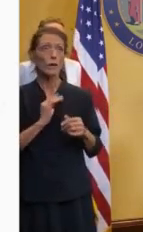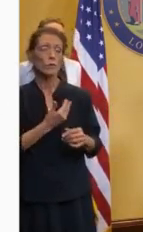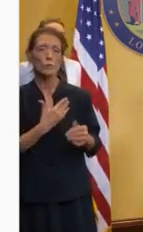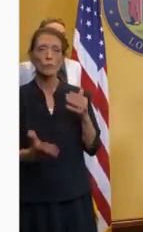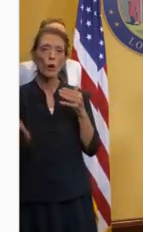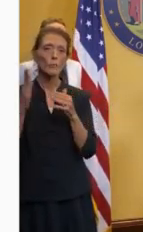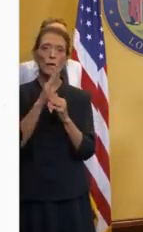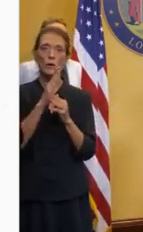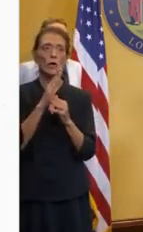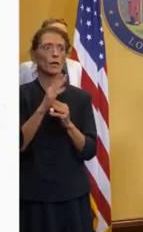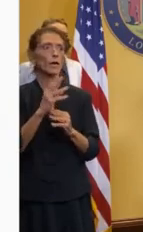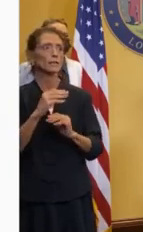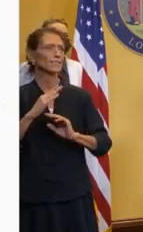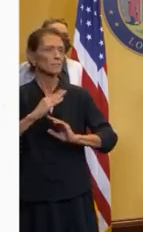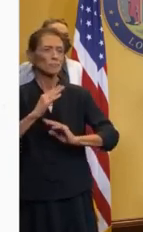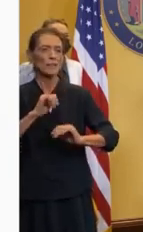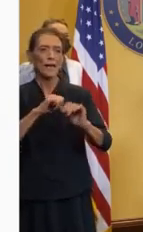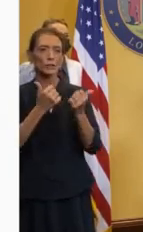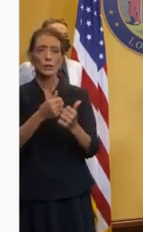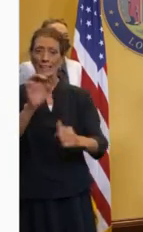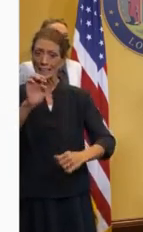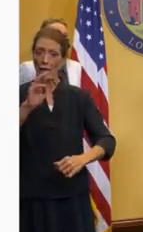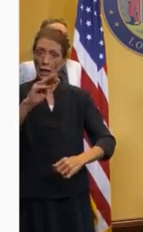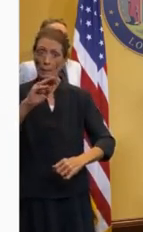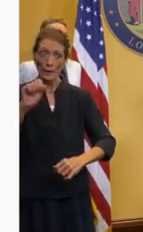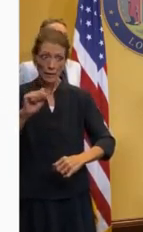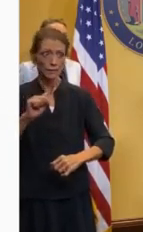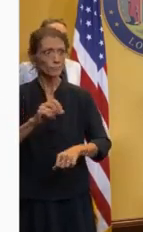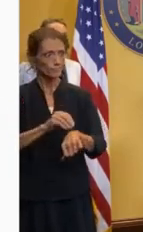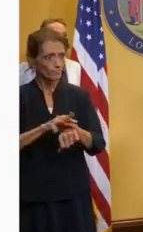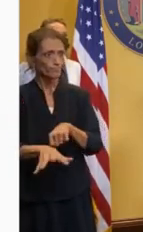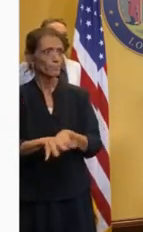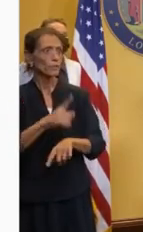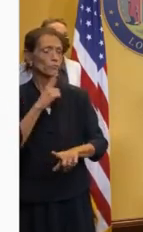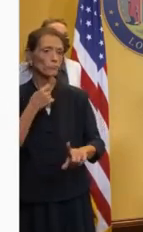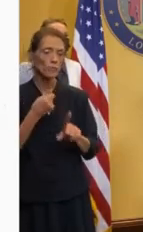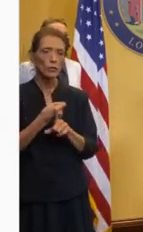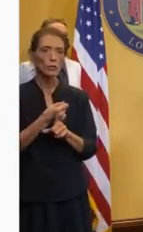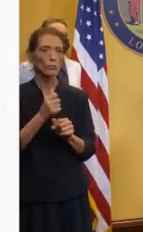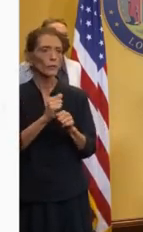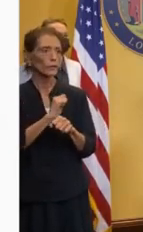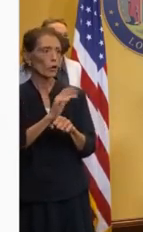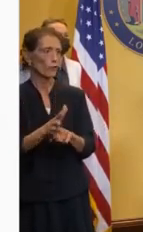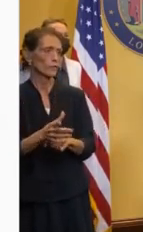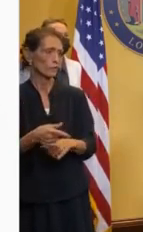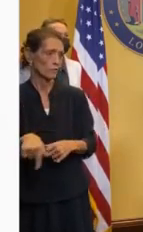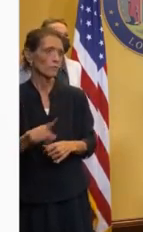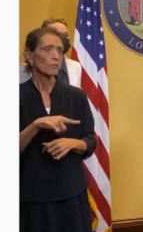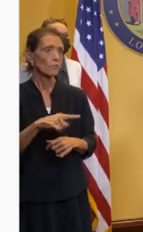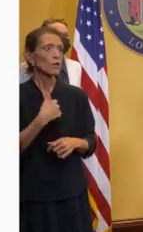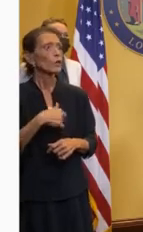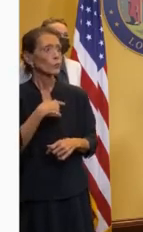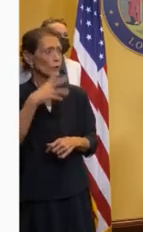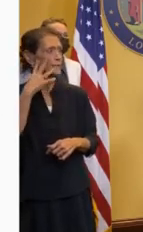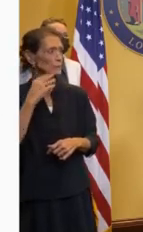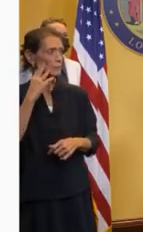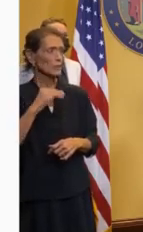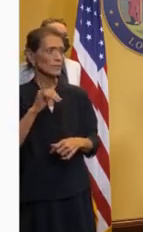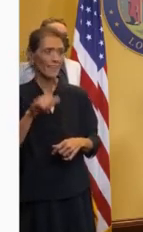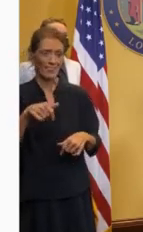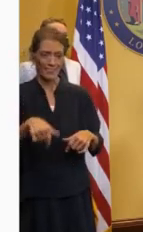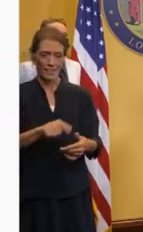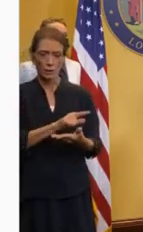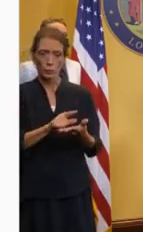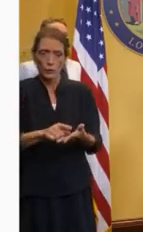public safety agencies, EMS was hit very hard with COVID. We're experiencing that this